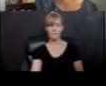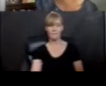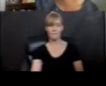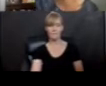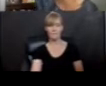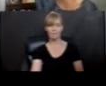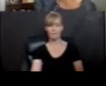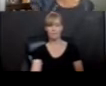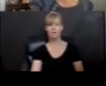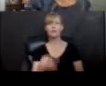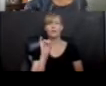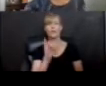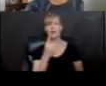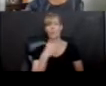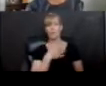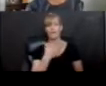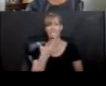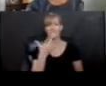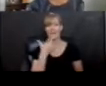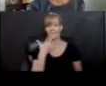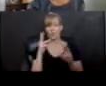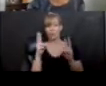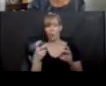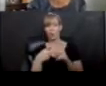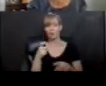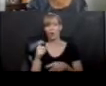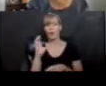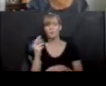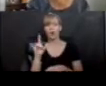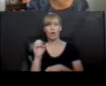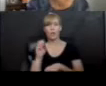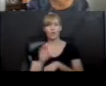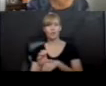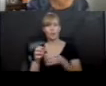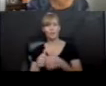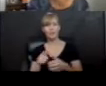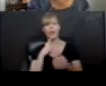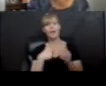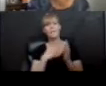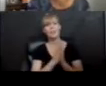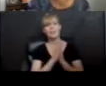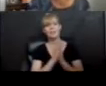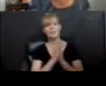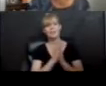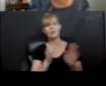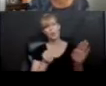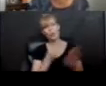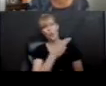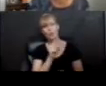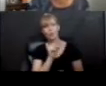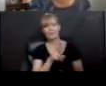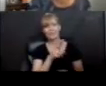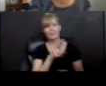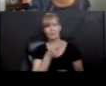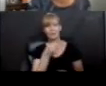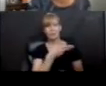one of my very favorite quotes from Charlie and the Chocolate Factory. So please, oh please, we beg, we pray, go throw your TV set away. And in this place, you can